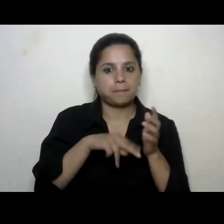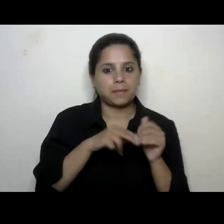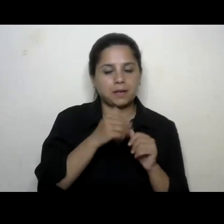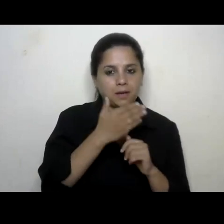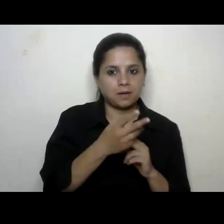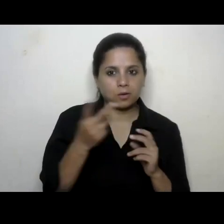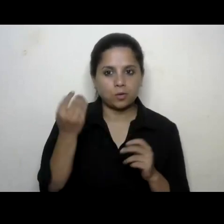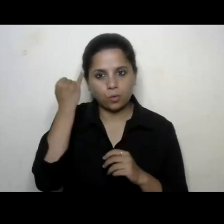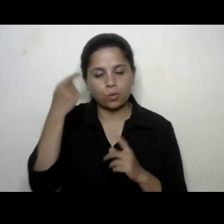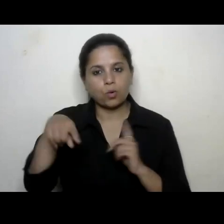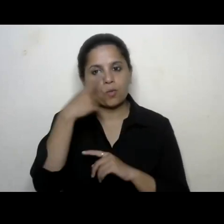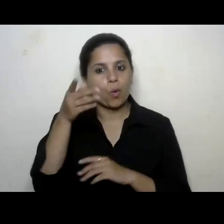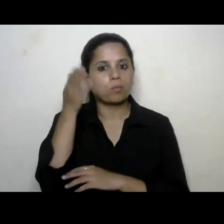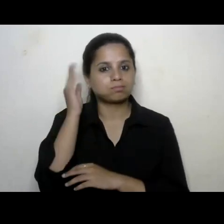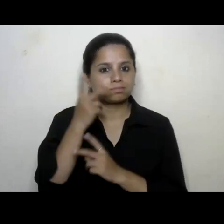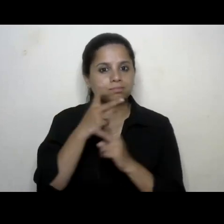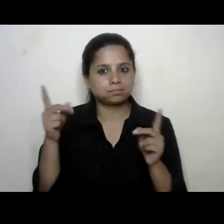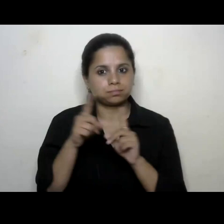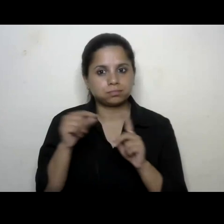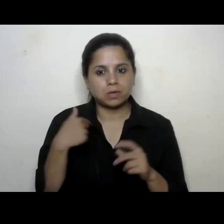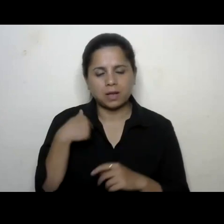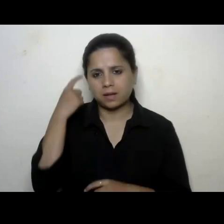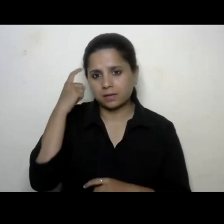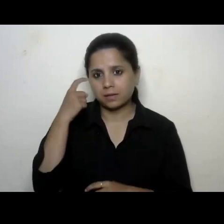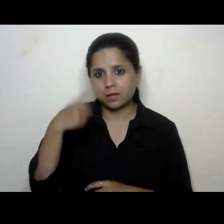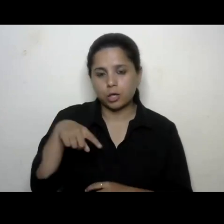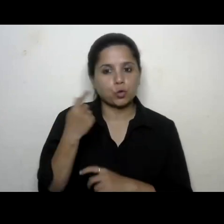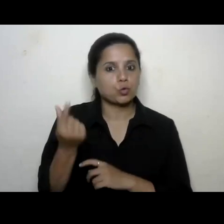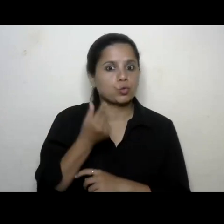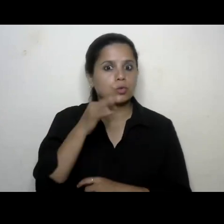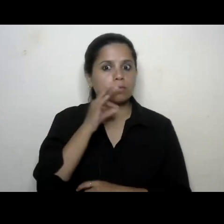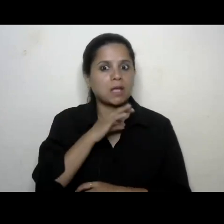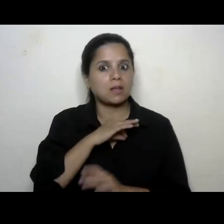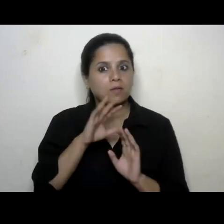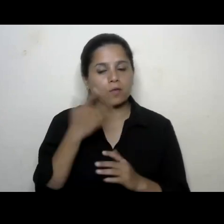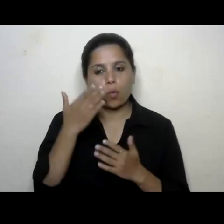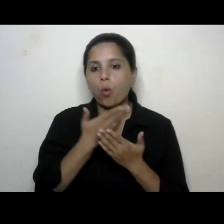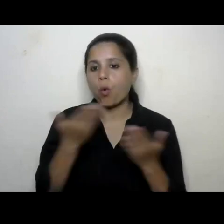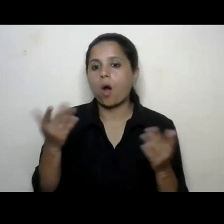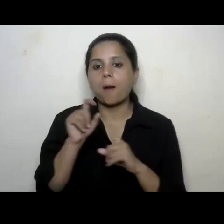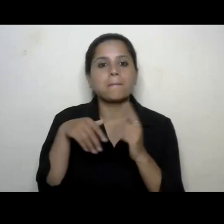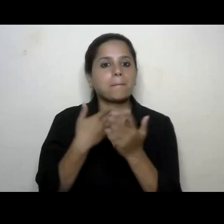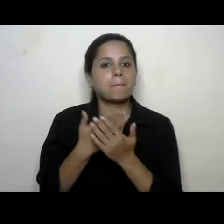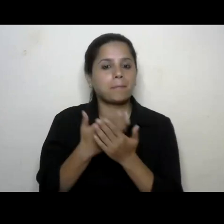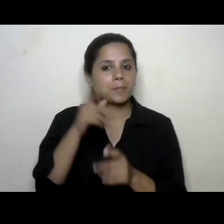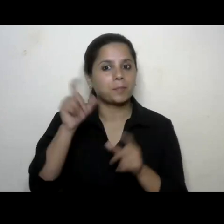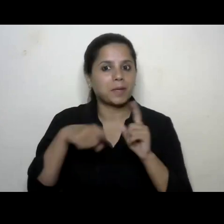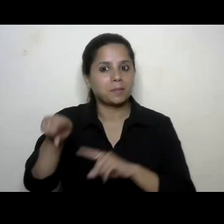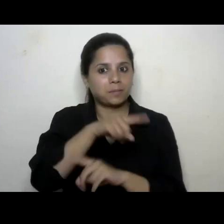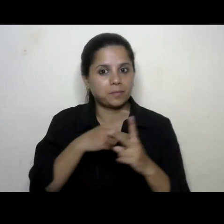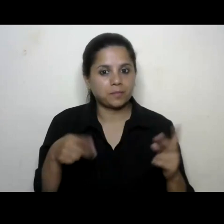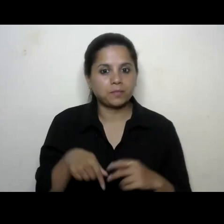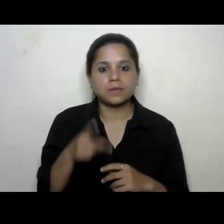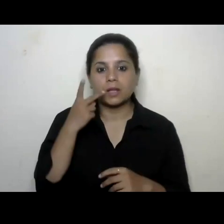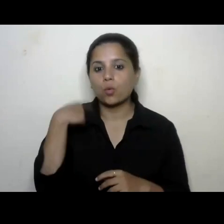was delivered and i think which will be very useful for all the participants so i